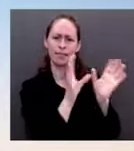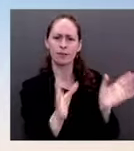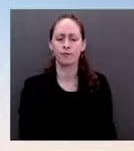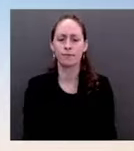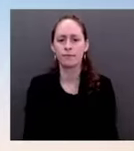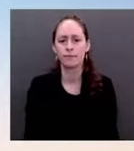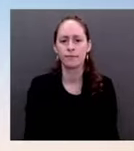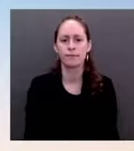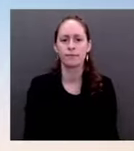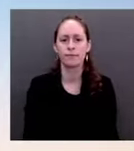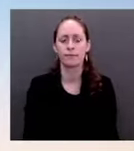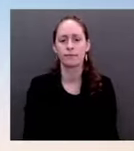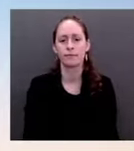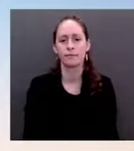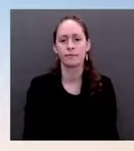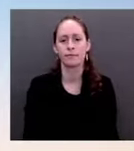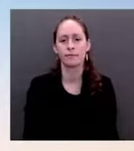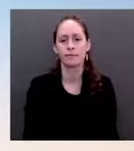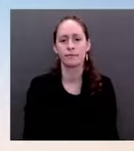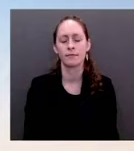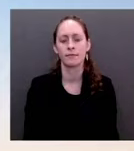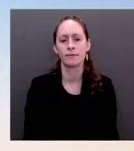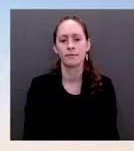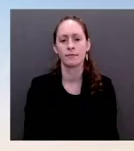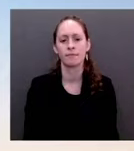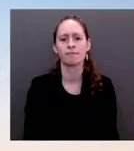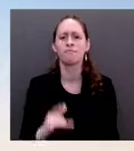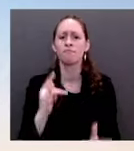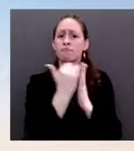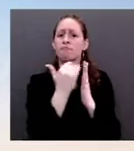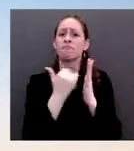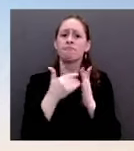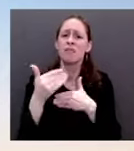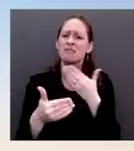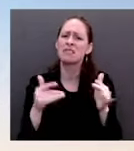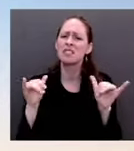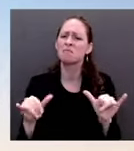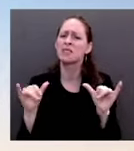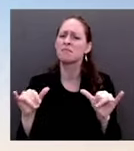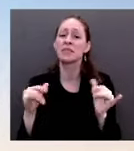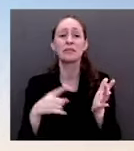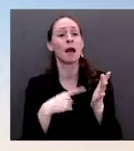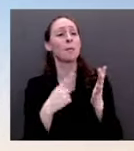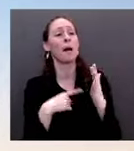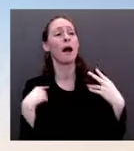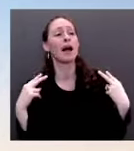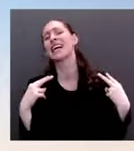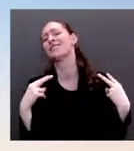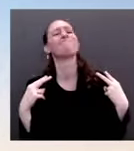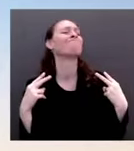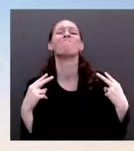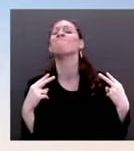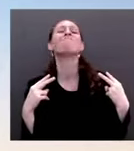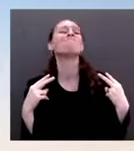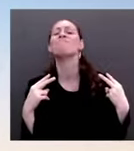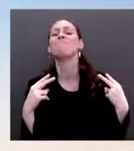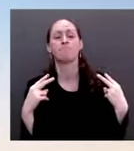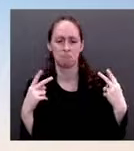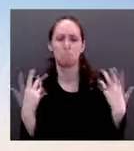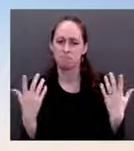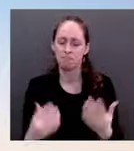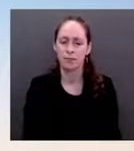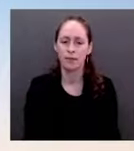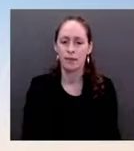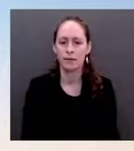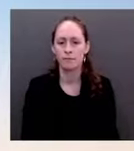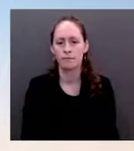countries and nations where you have agreements but also disagreements. The Does the President have a plan to evacuate Americans from Ukraine? Ms. I know there